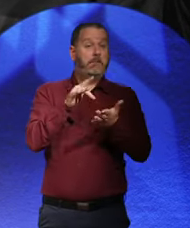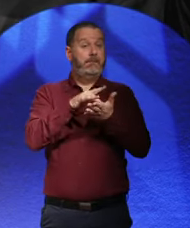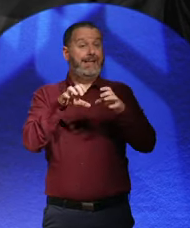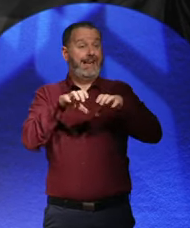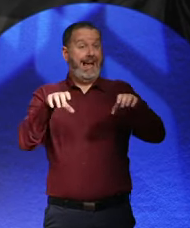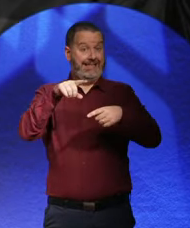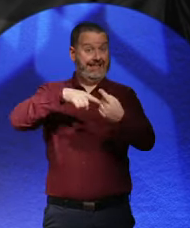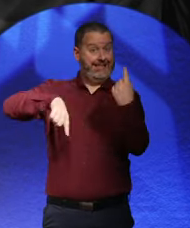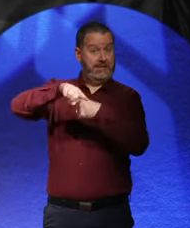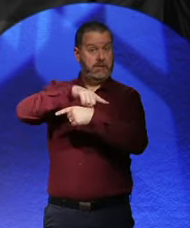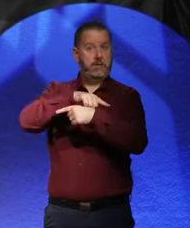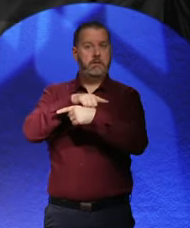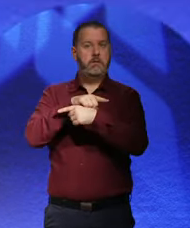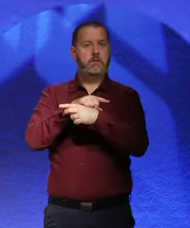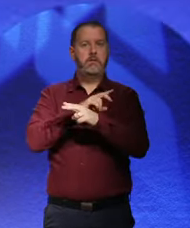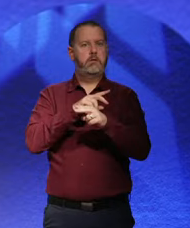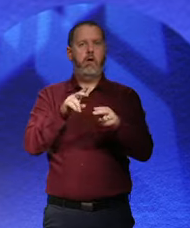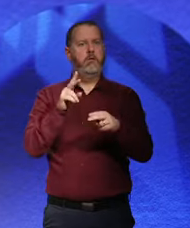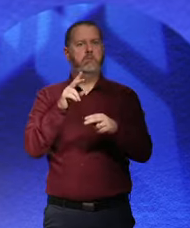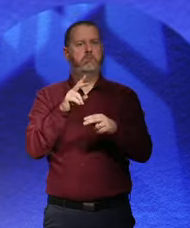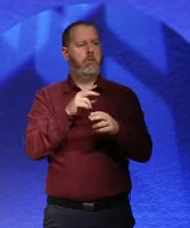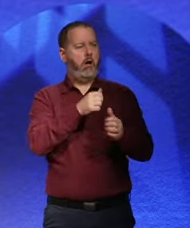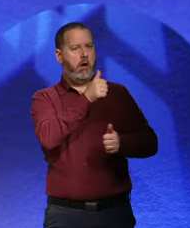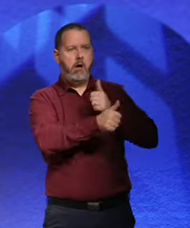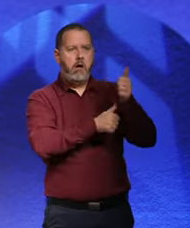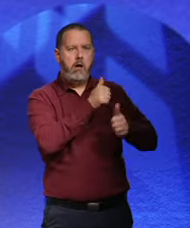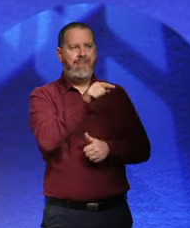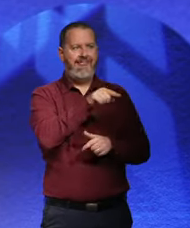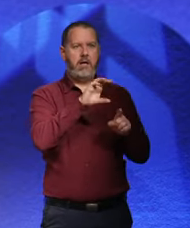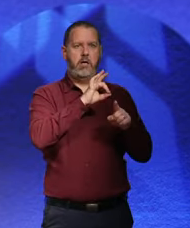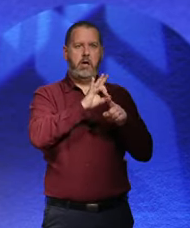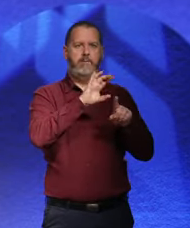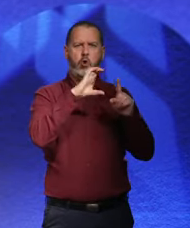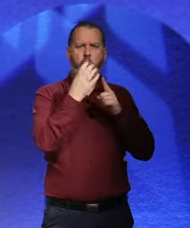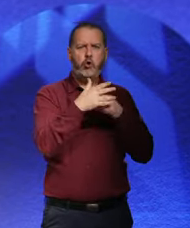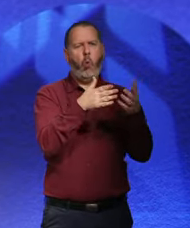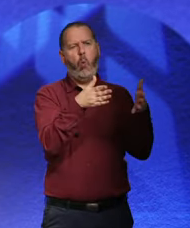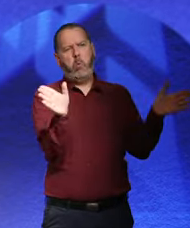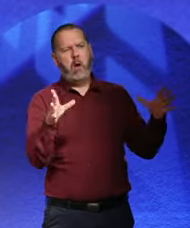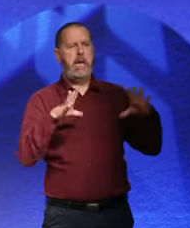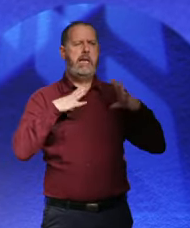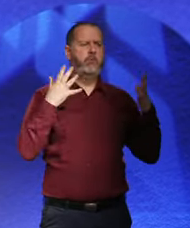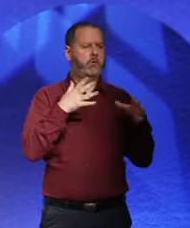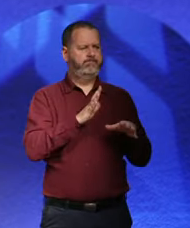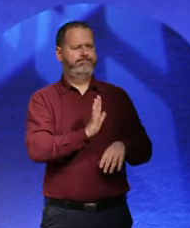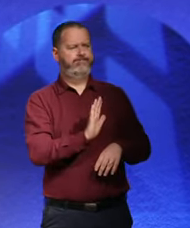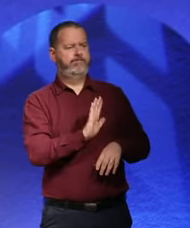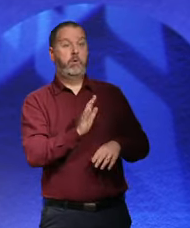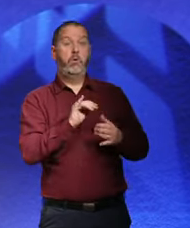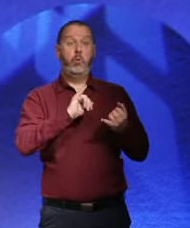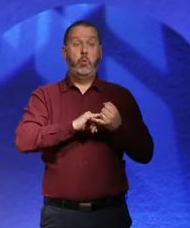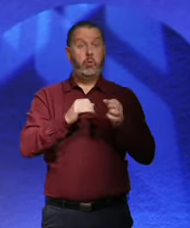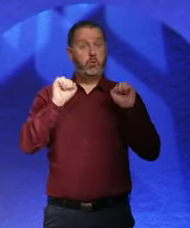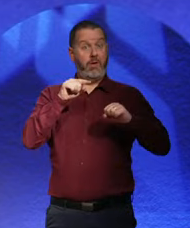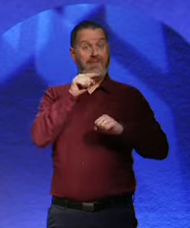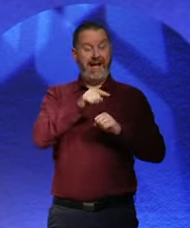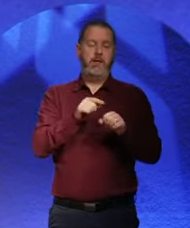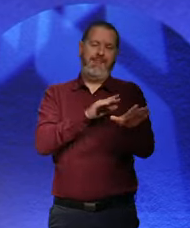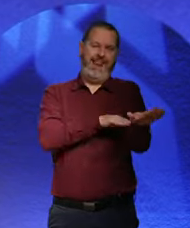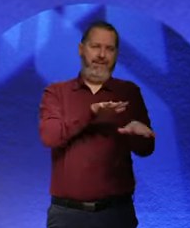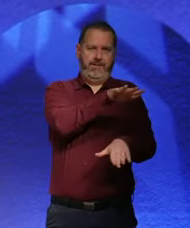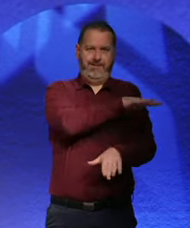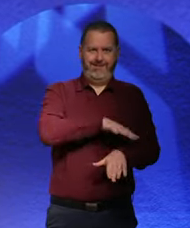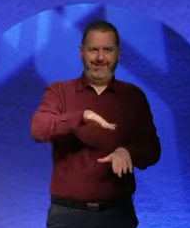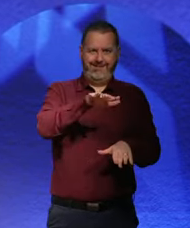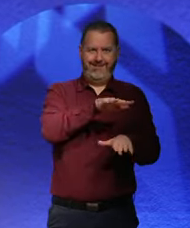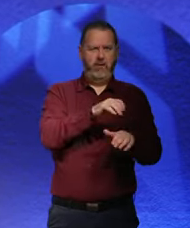favorable to this sort of progressive culture. The people who were were on the left. And most of the progressive culture, be it, you know,